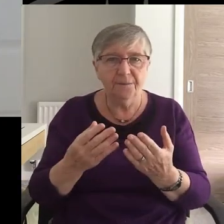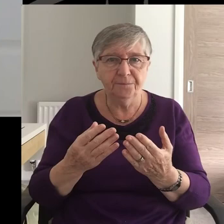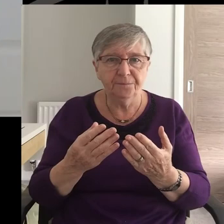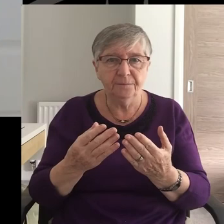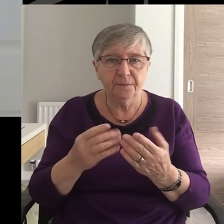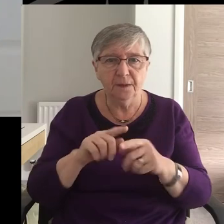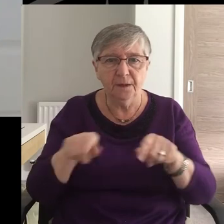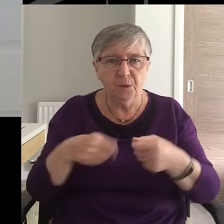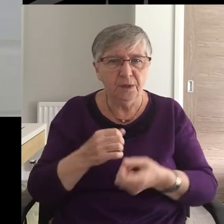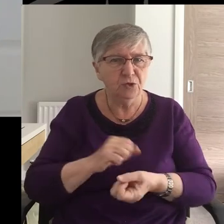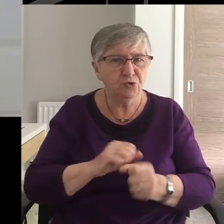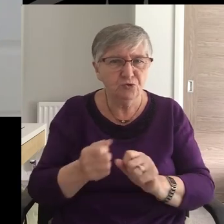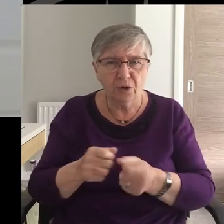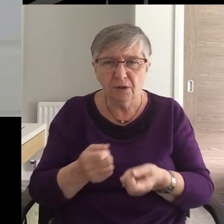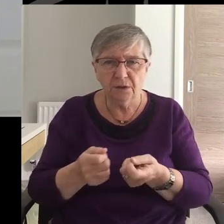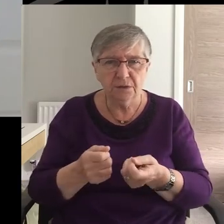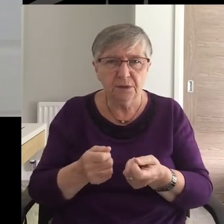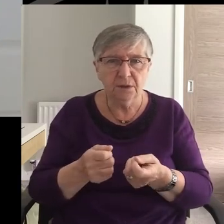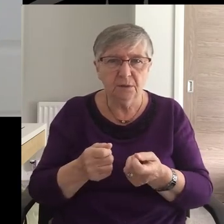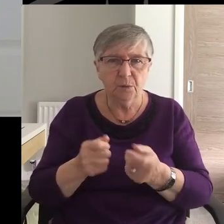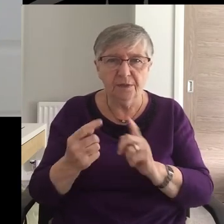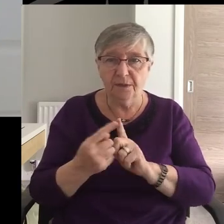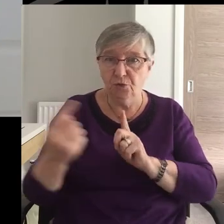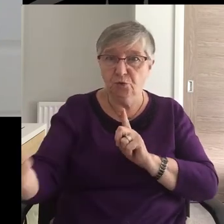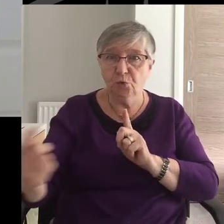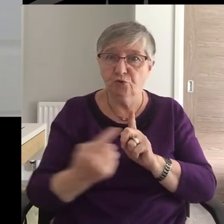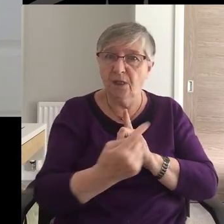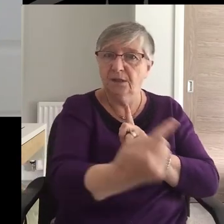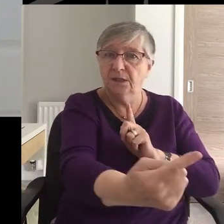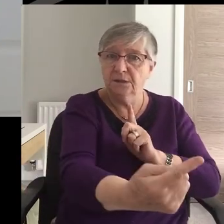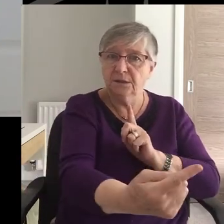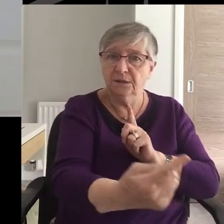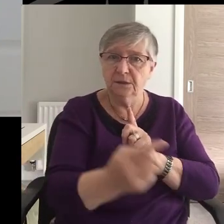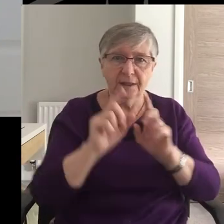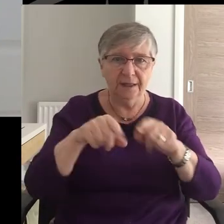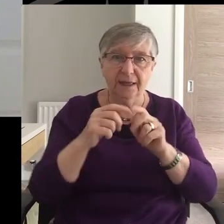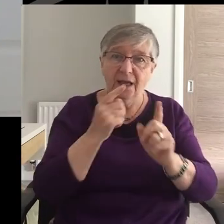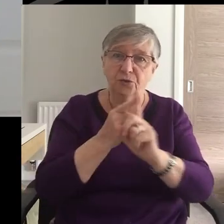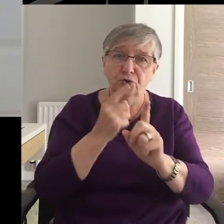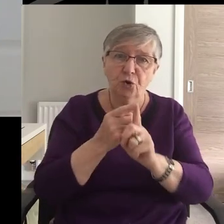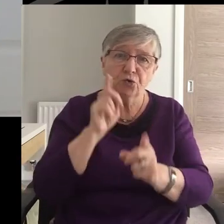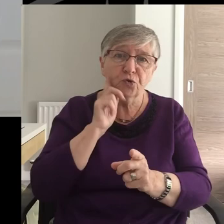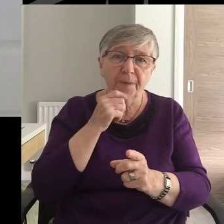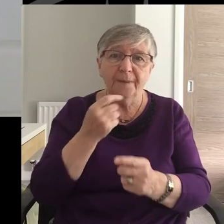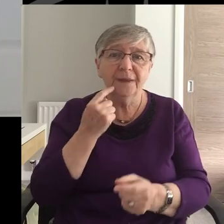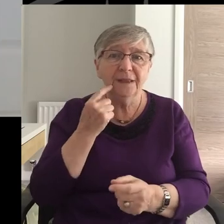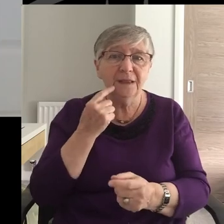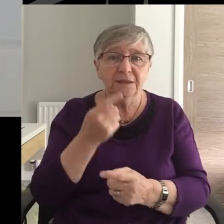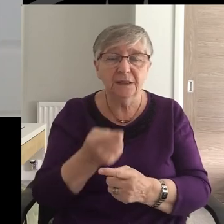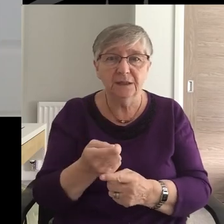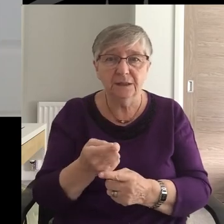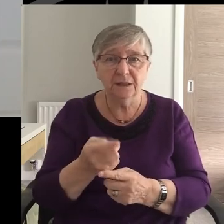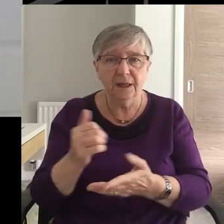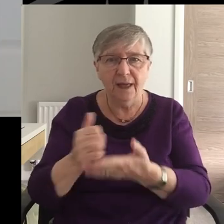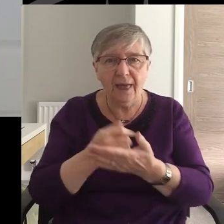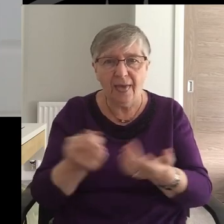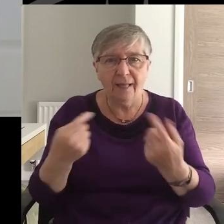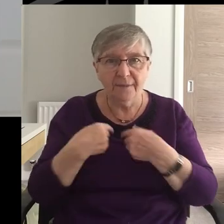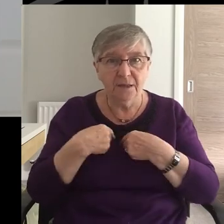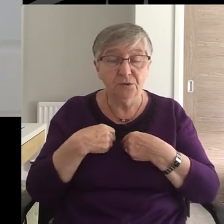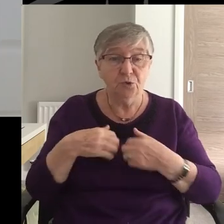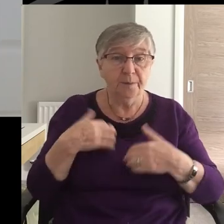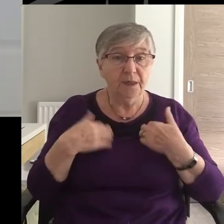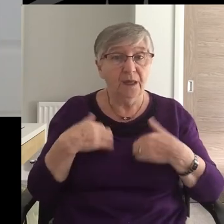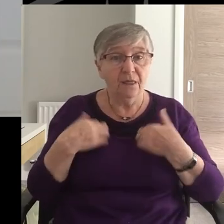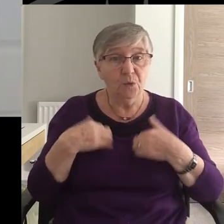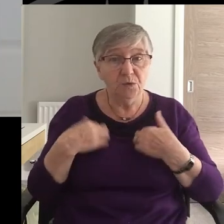We've struggled with the whole concept Of social distancing Of not being able to talk To people easily Help us to be enthusiastic